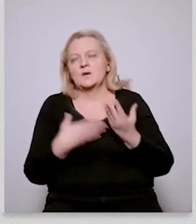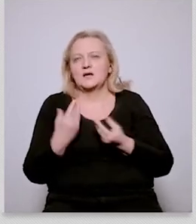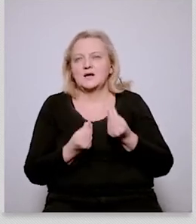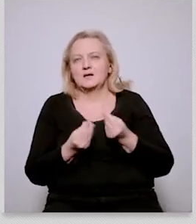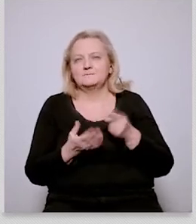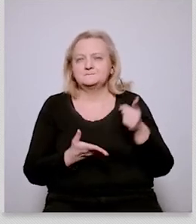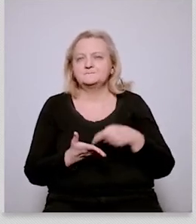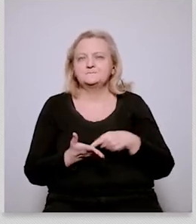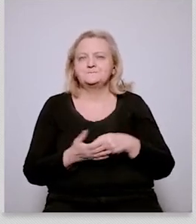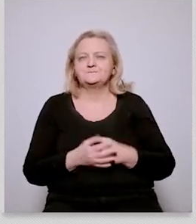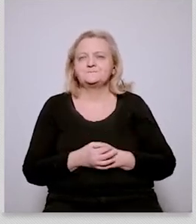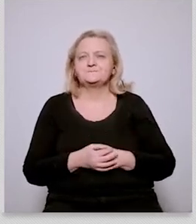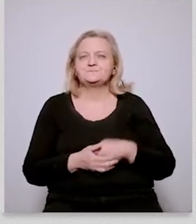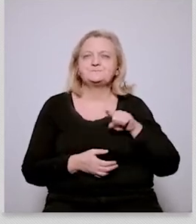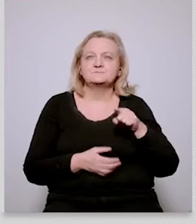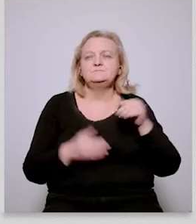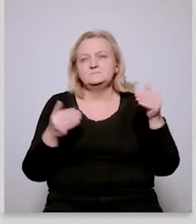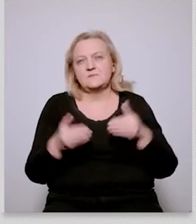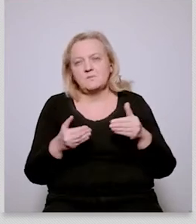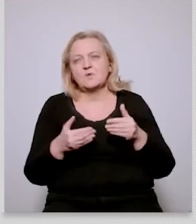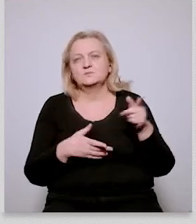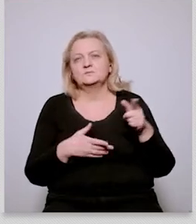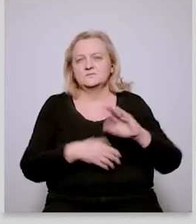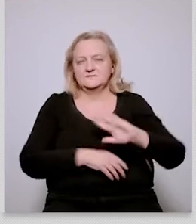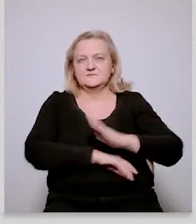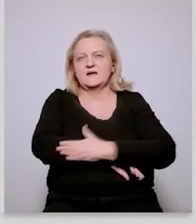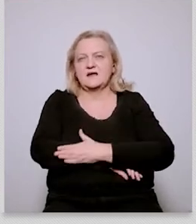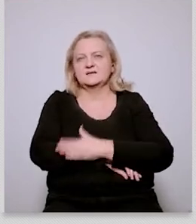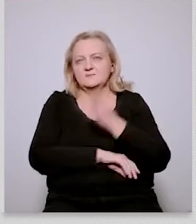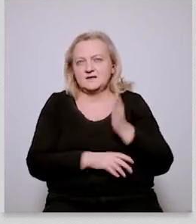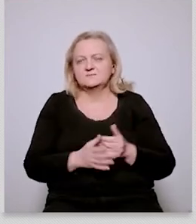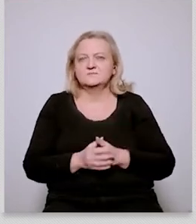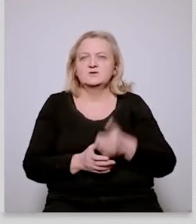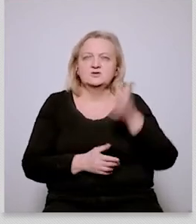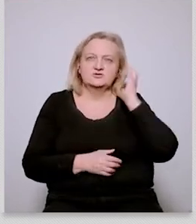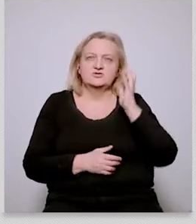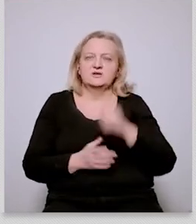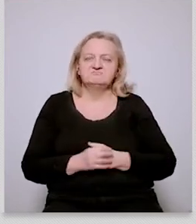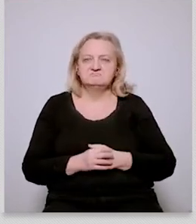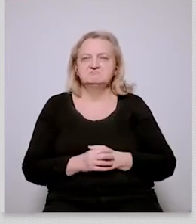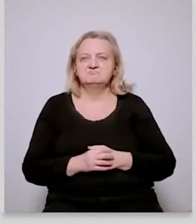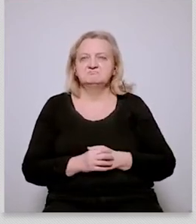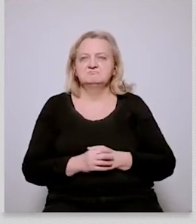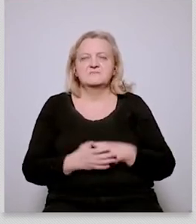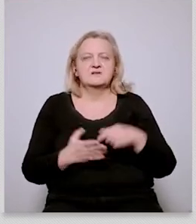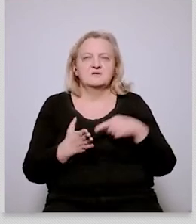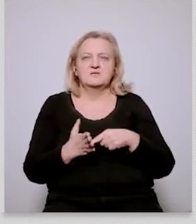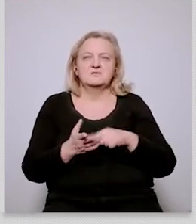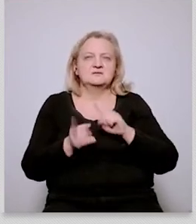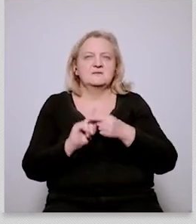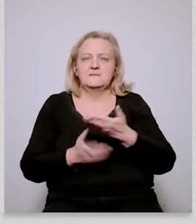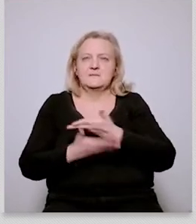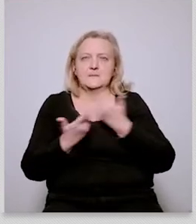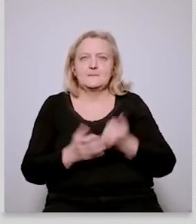supporting its nuclear policy and of course i mean there is no change in that despite the change in government which is currently